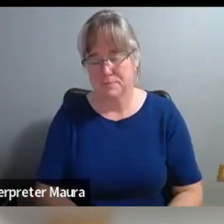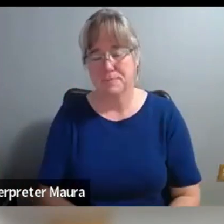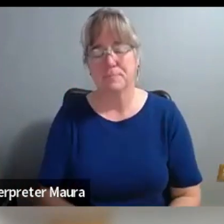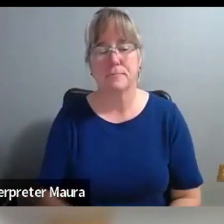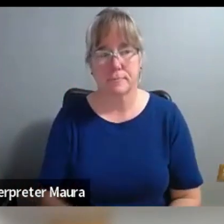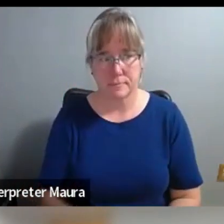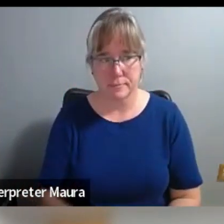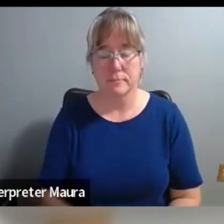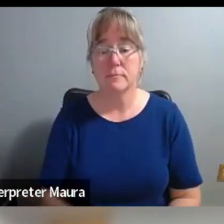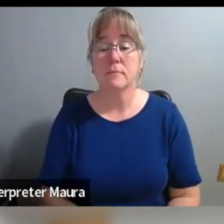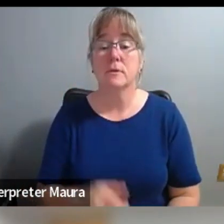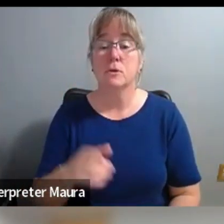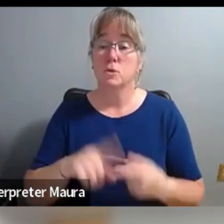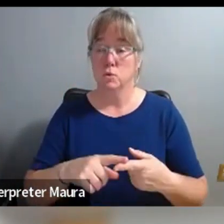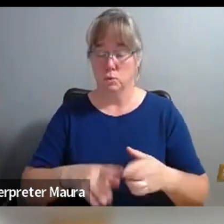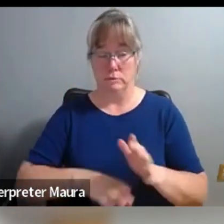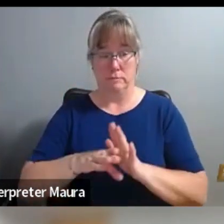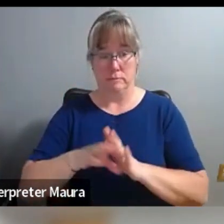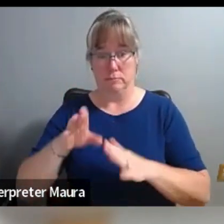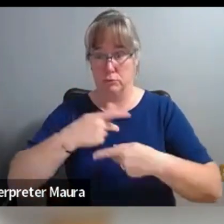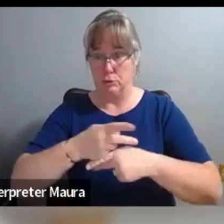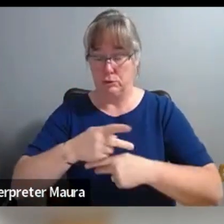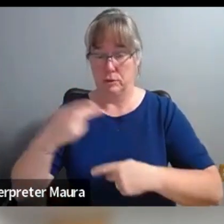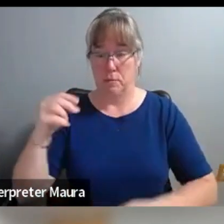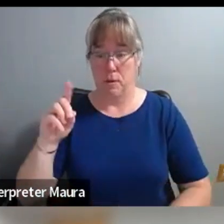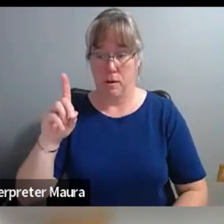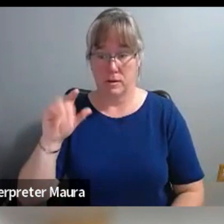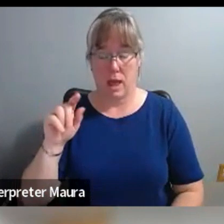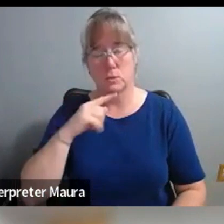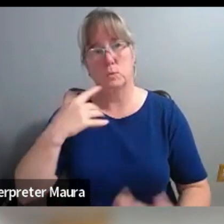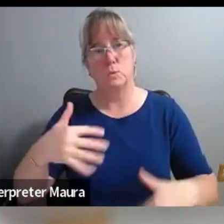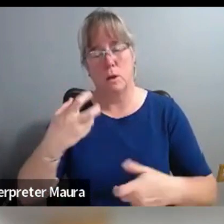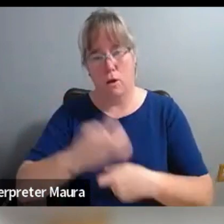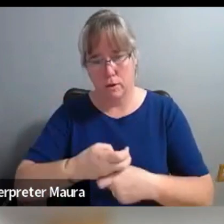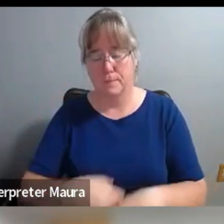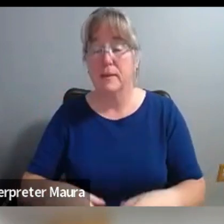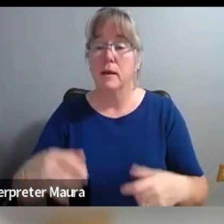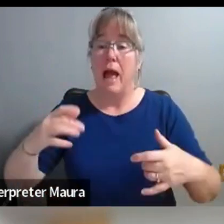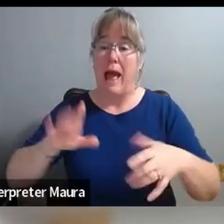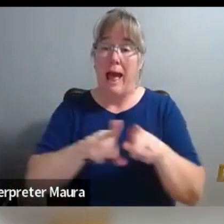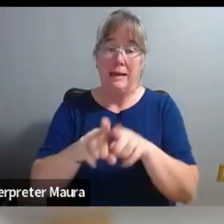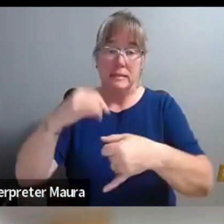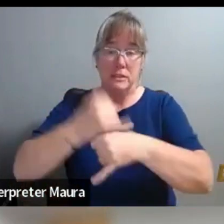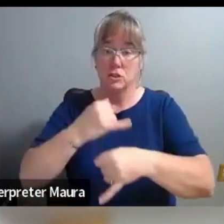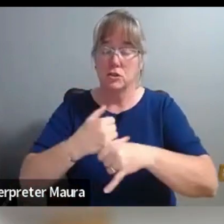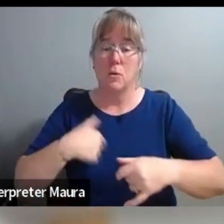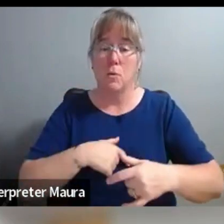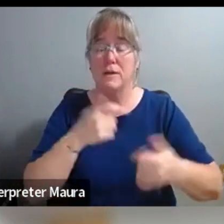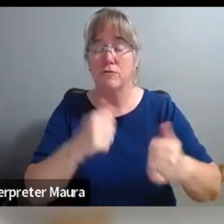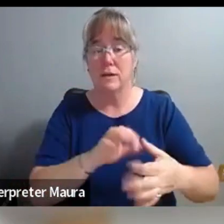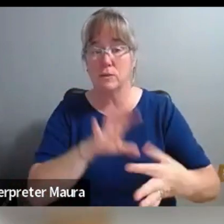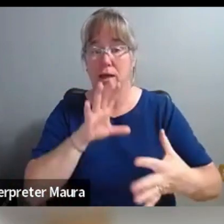podcast was certainly not easy. Institutionally, we tried to let go of authority. I think we did this most of the time.